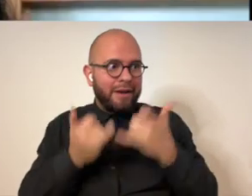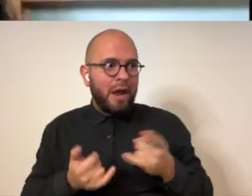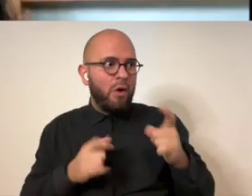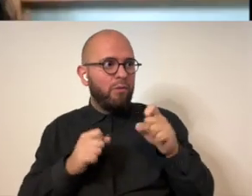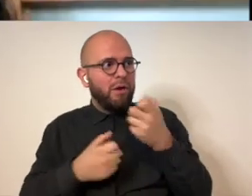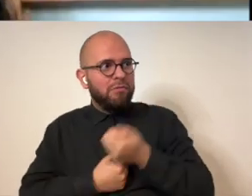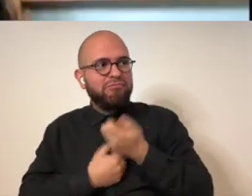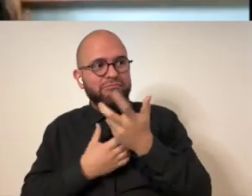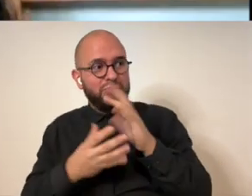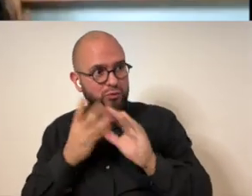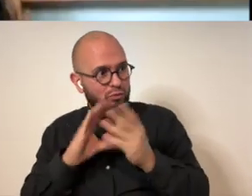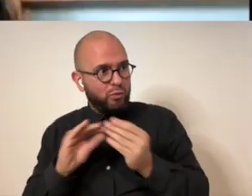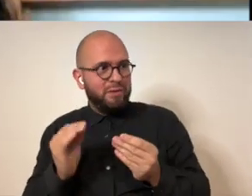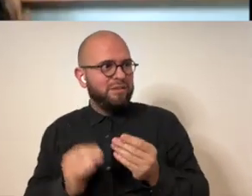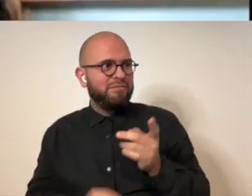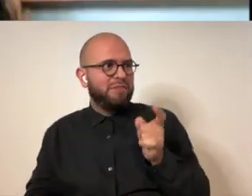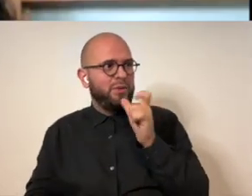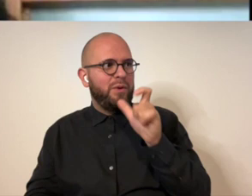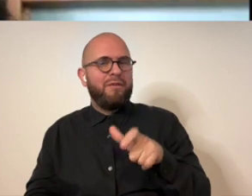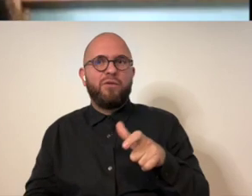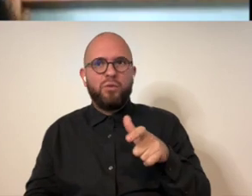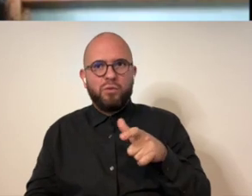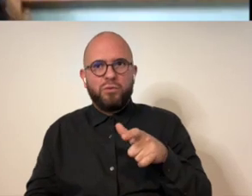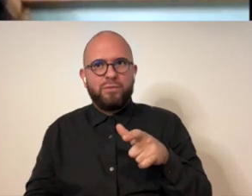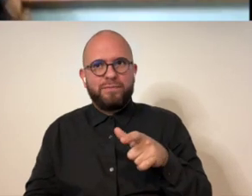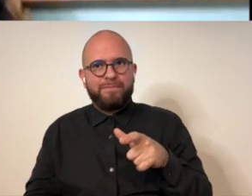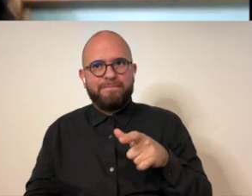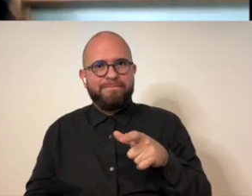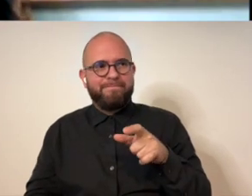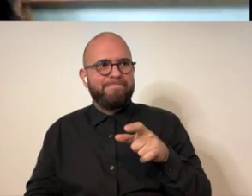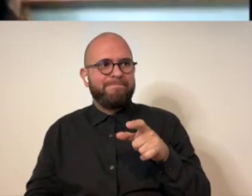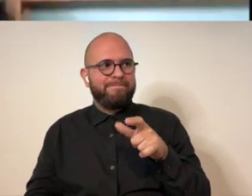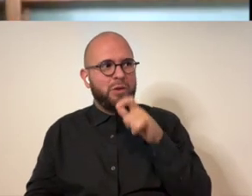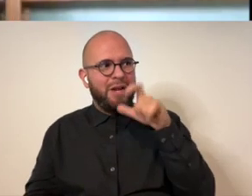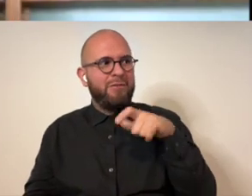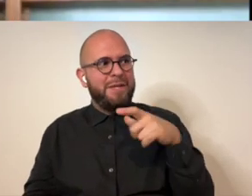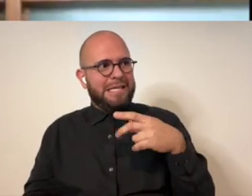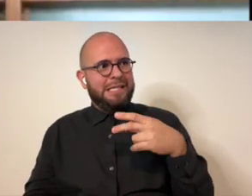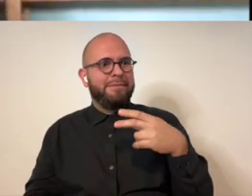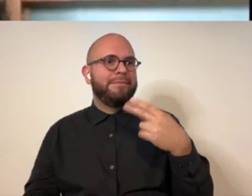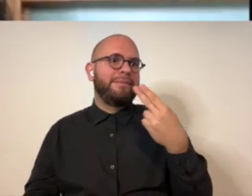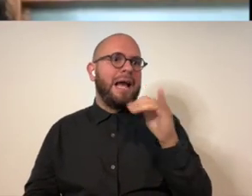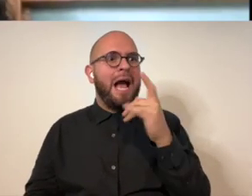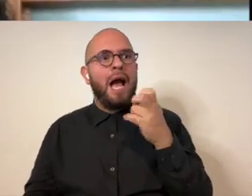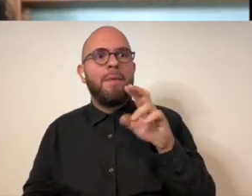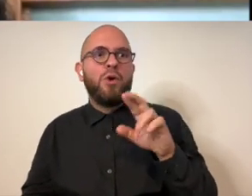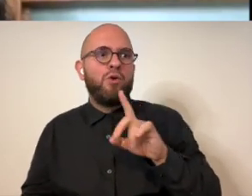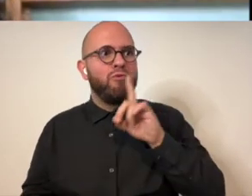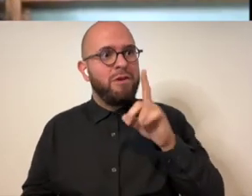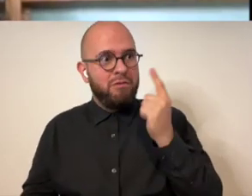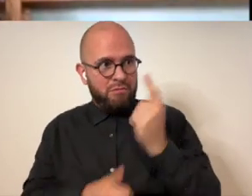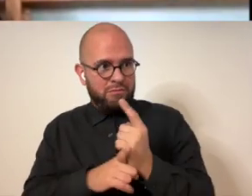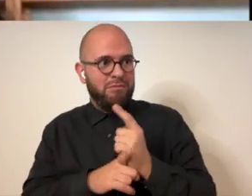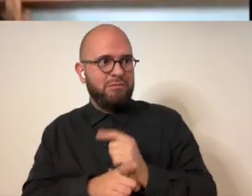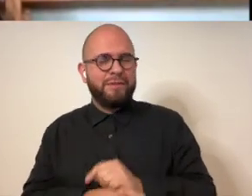but now you can also tell the stories without having to have them be that that hyper realistic or anything like